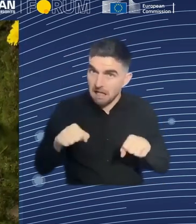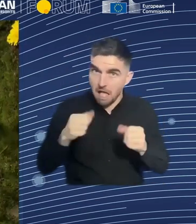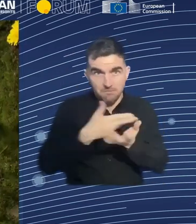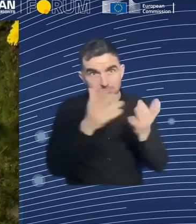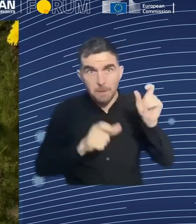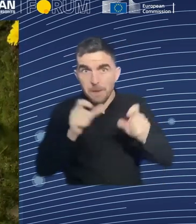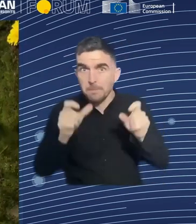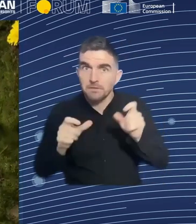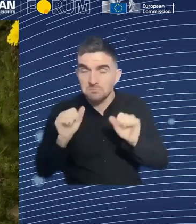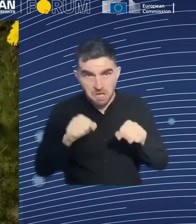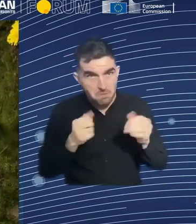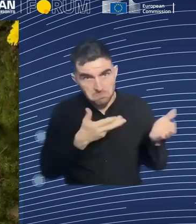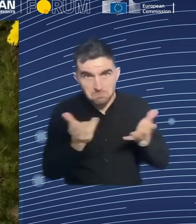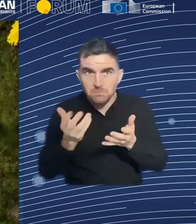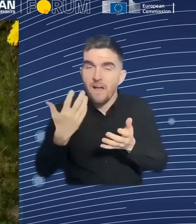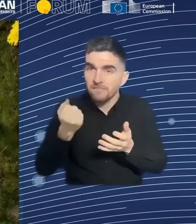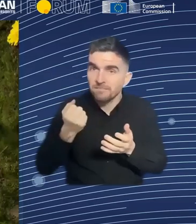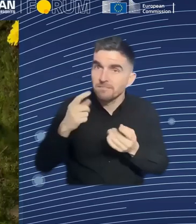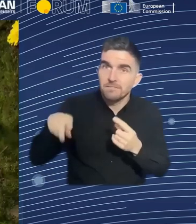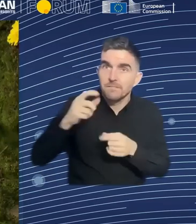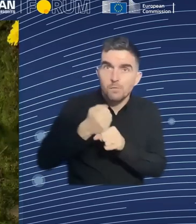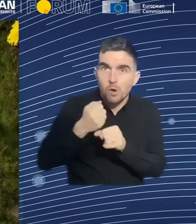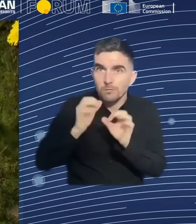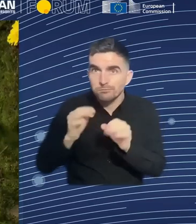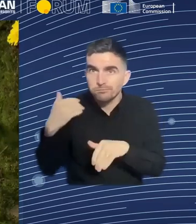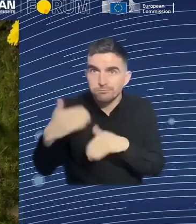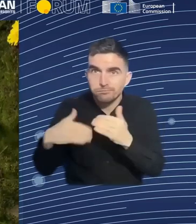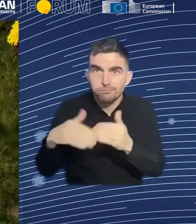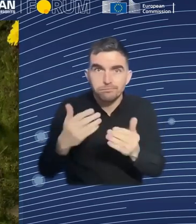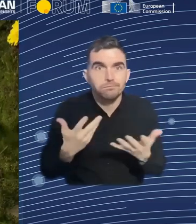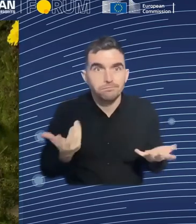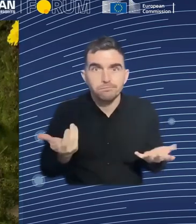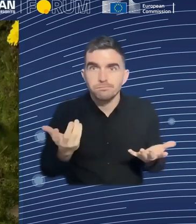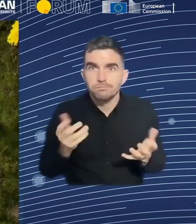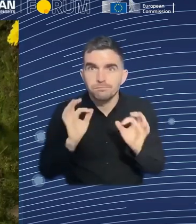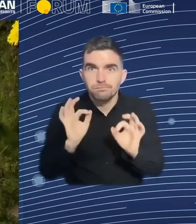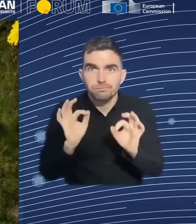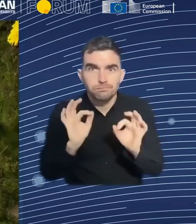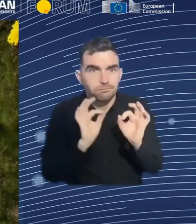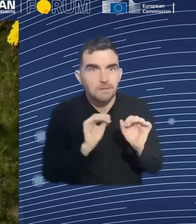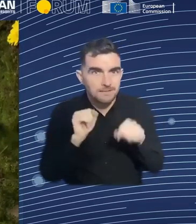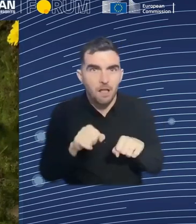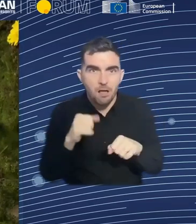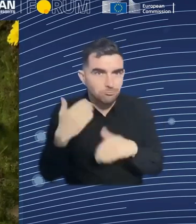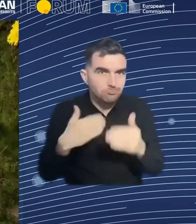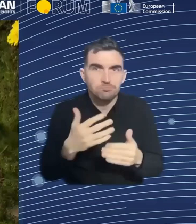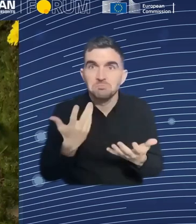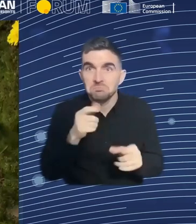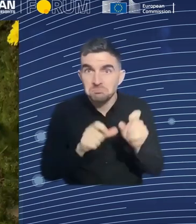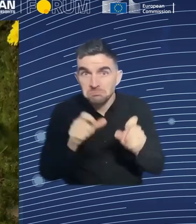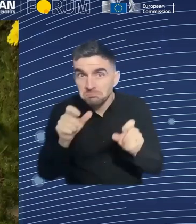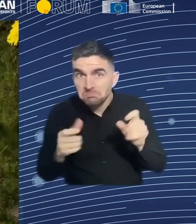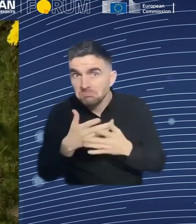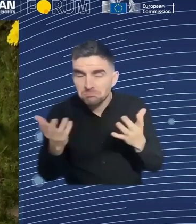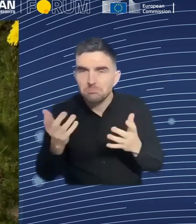working level. But I think as individuals, there's a lot of potential and benefit we can all get and get some time back to